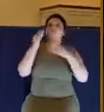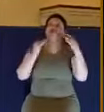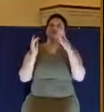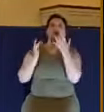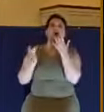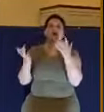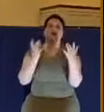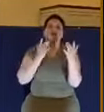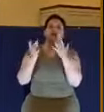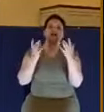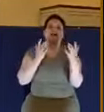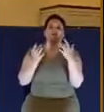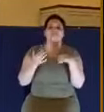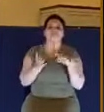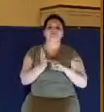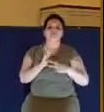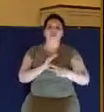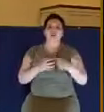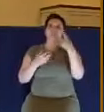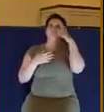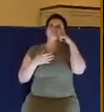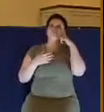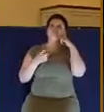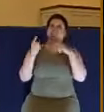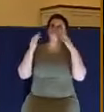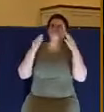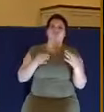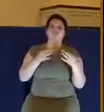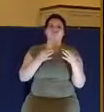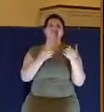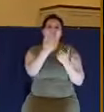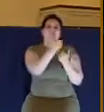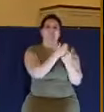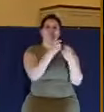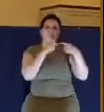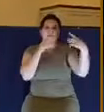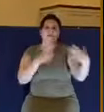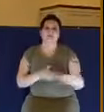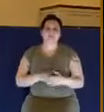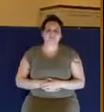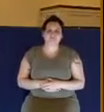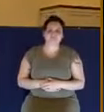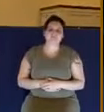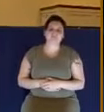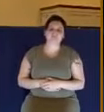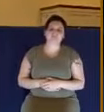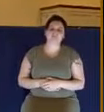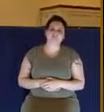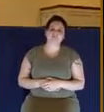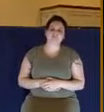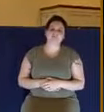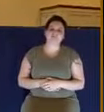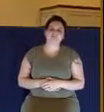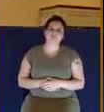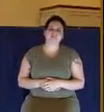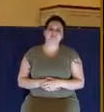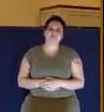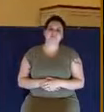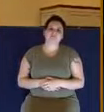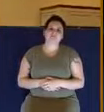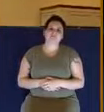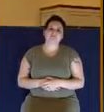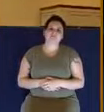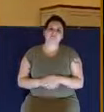prejudiced in your mind, you're siding with the enemies of God. And to make his point here,